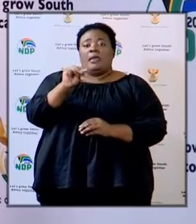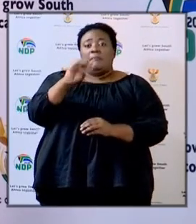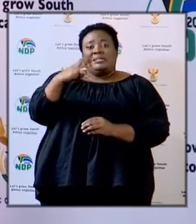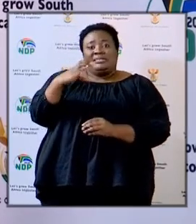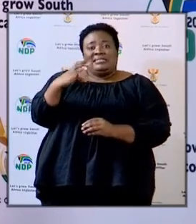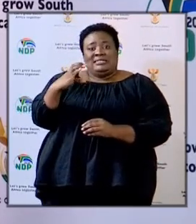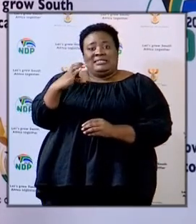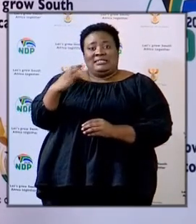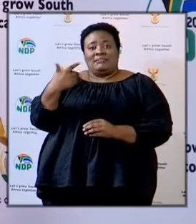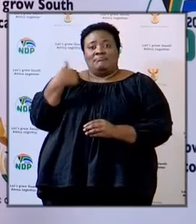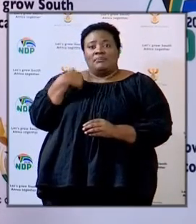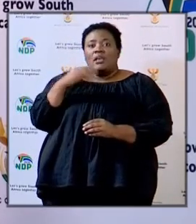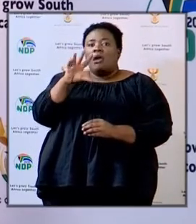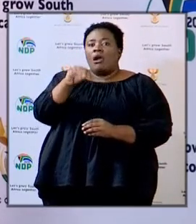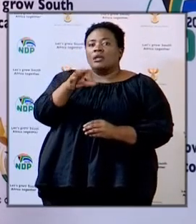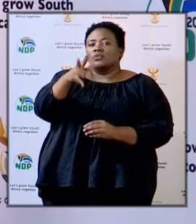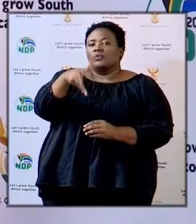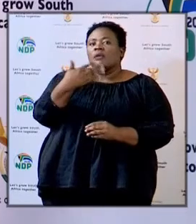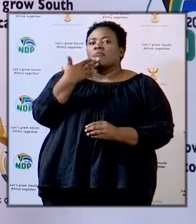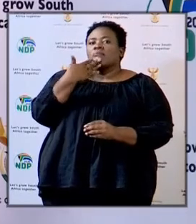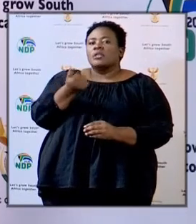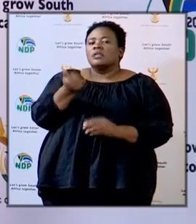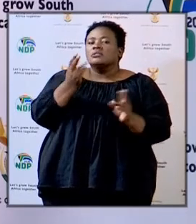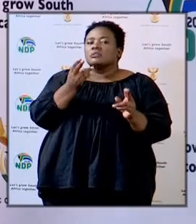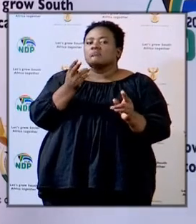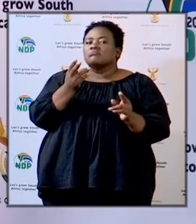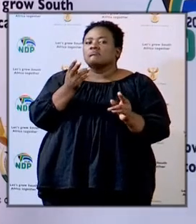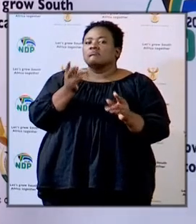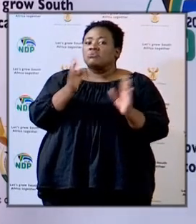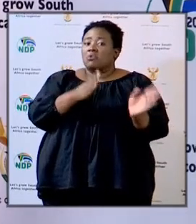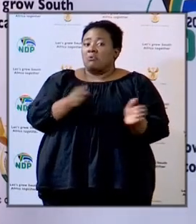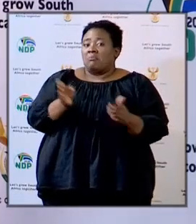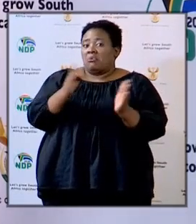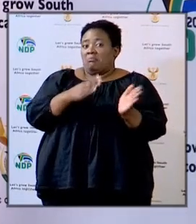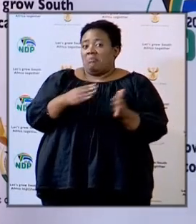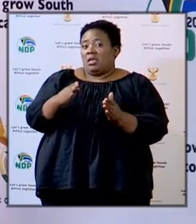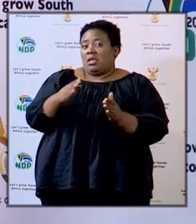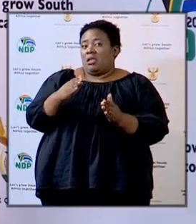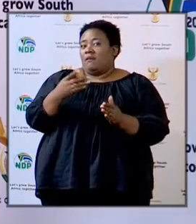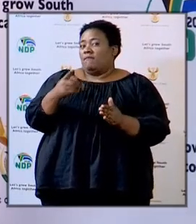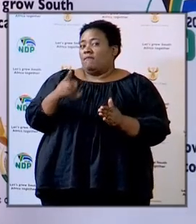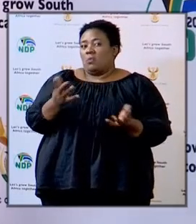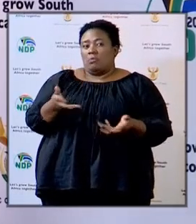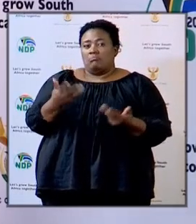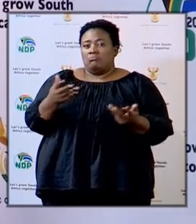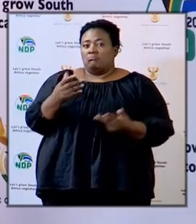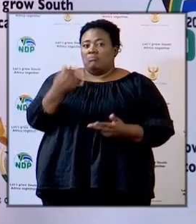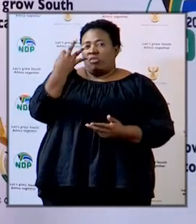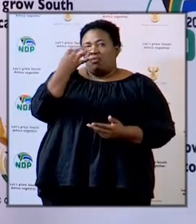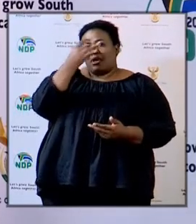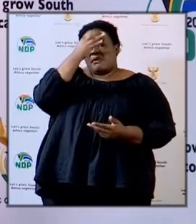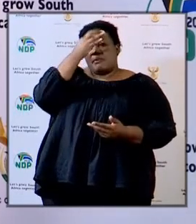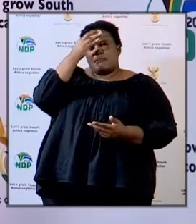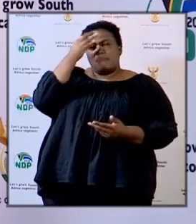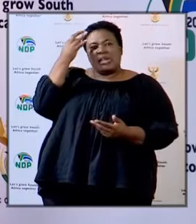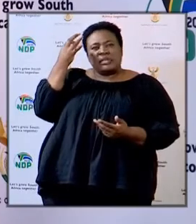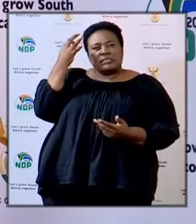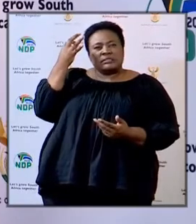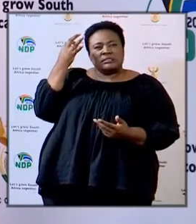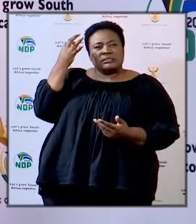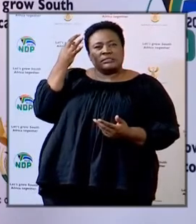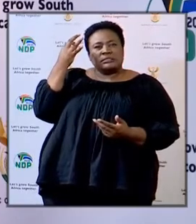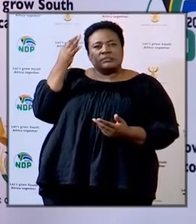MECs, I'm going to ask that you prepare for a three-minute input